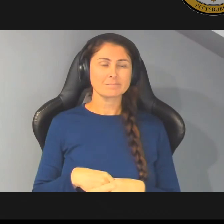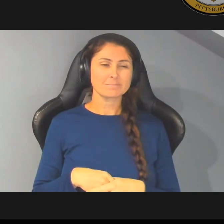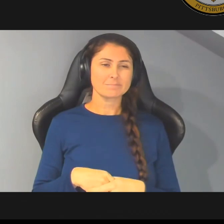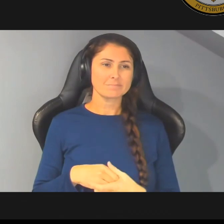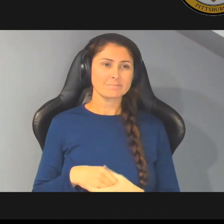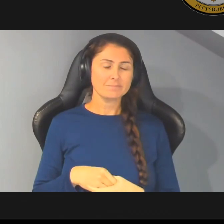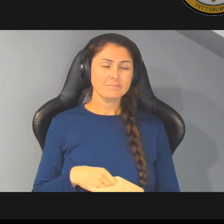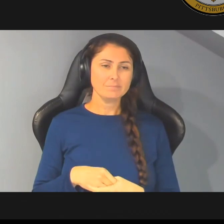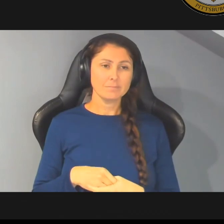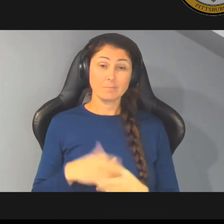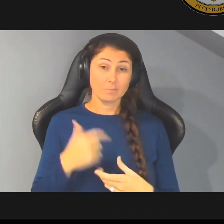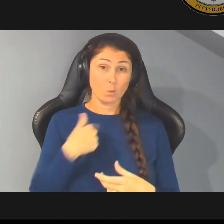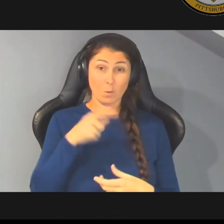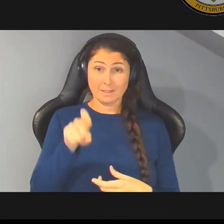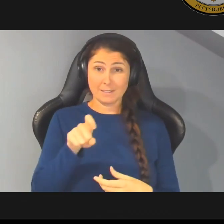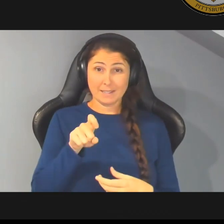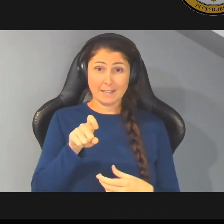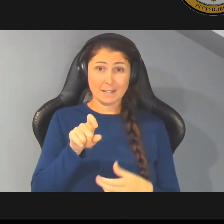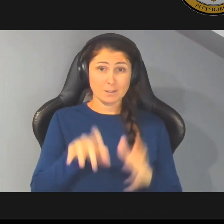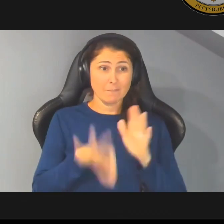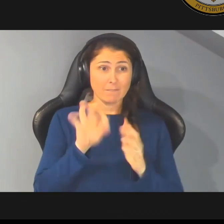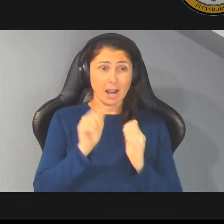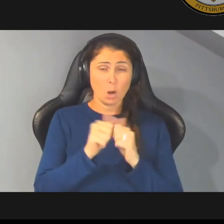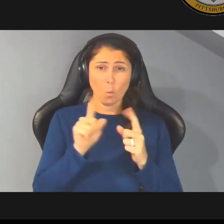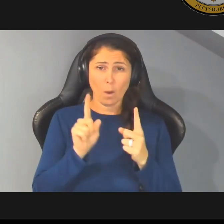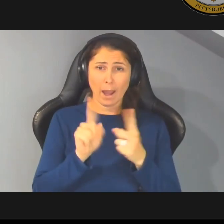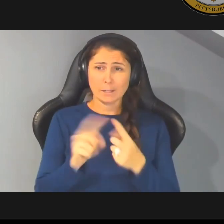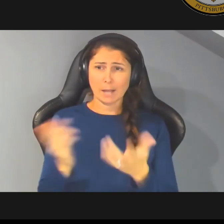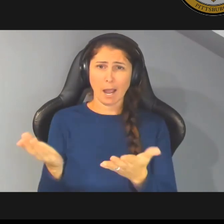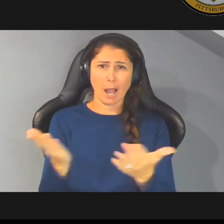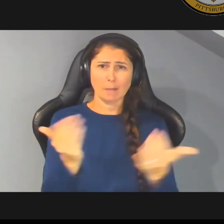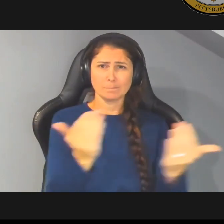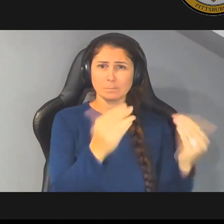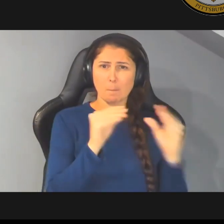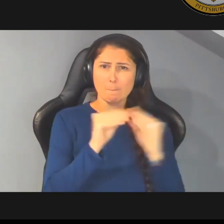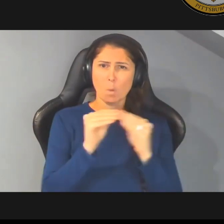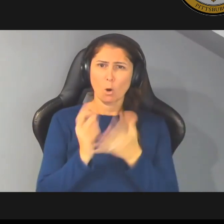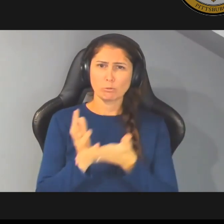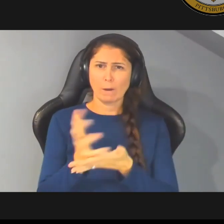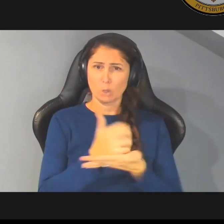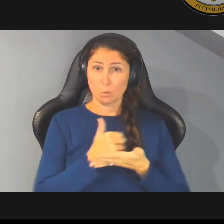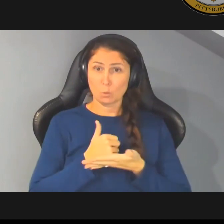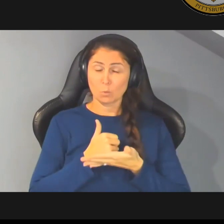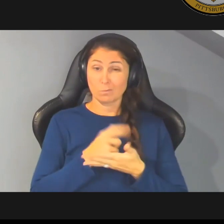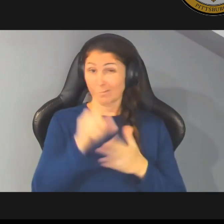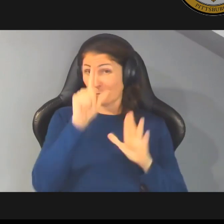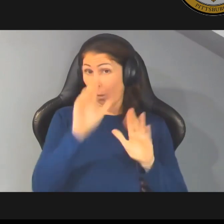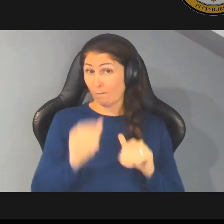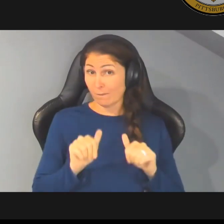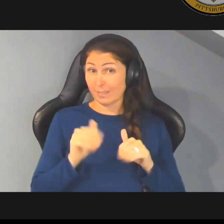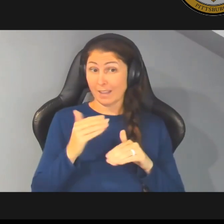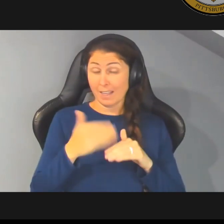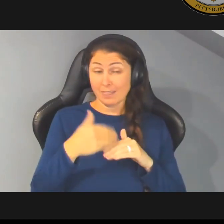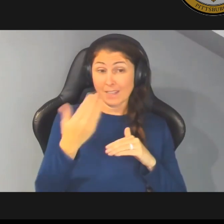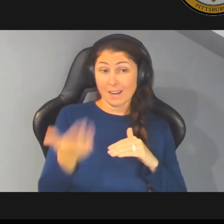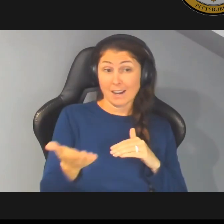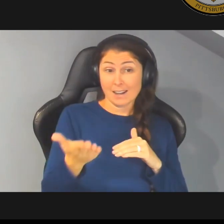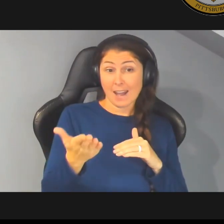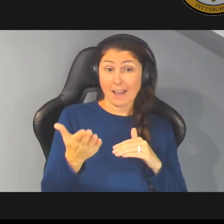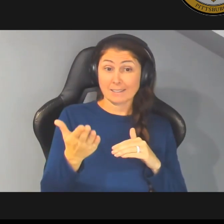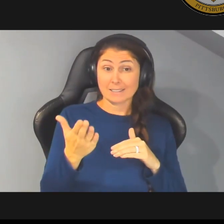we need to find a way to bring in more revenue hopefully the next allegheny county executive